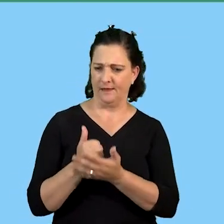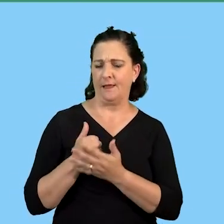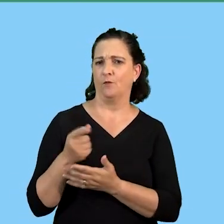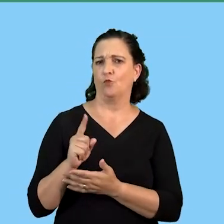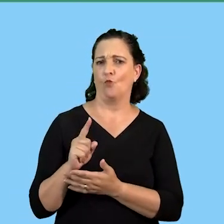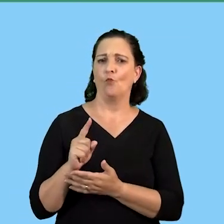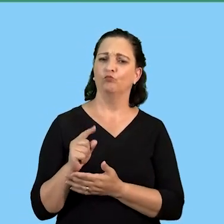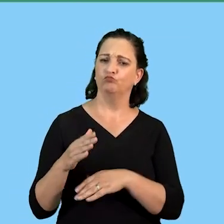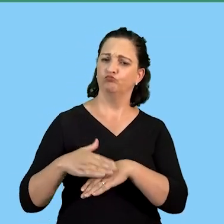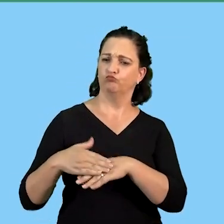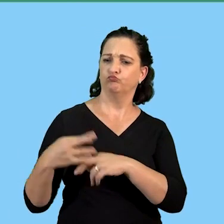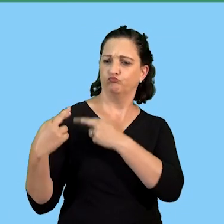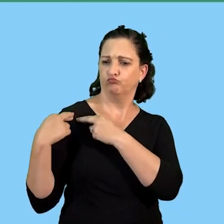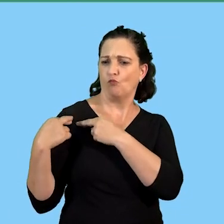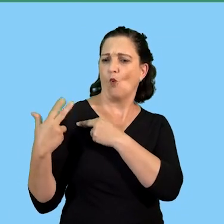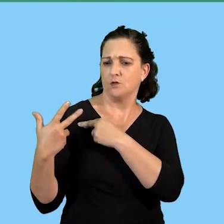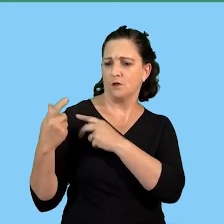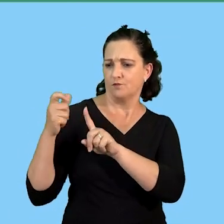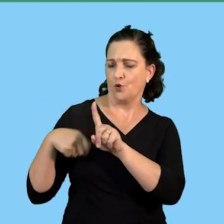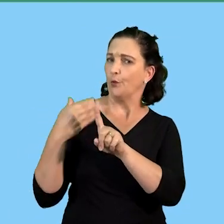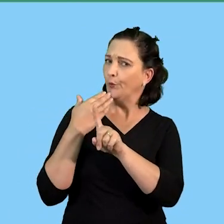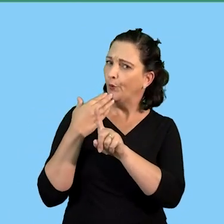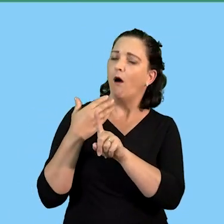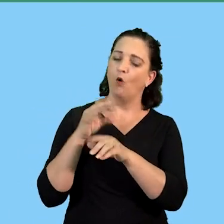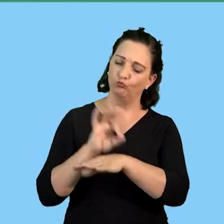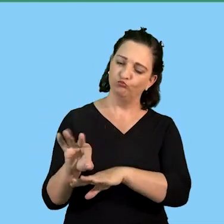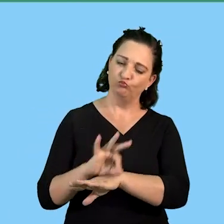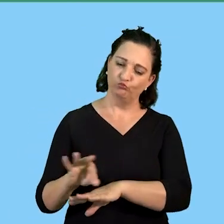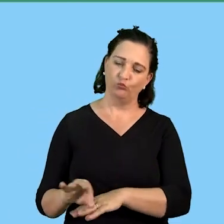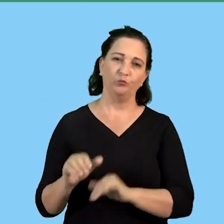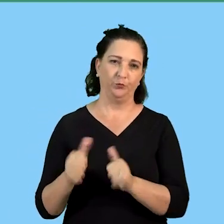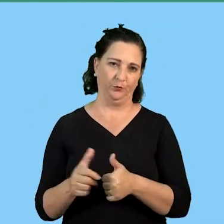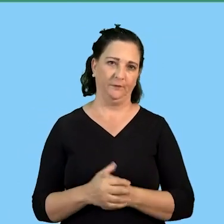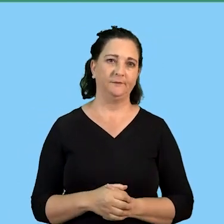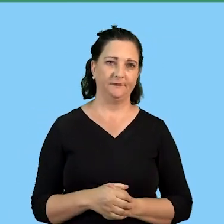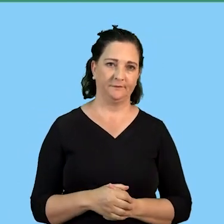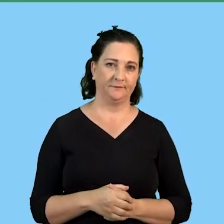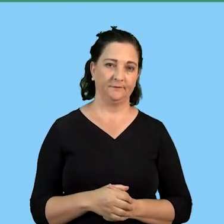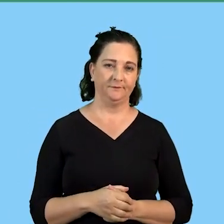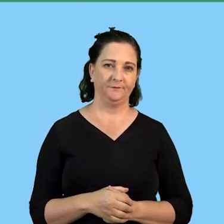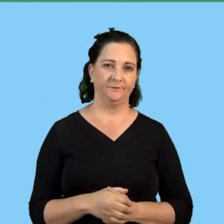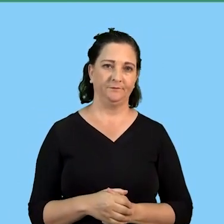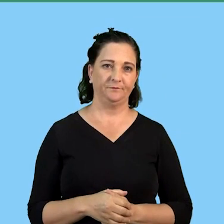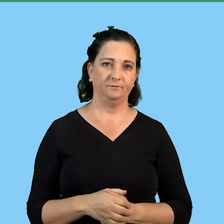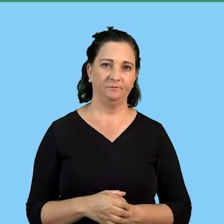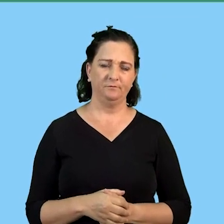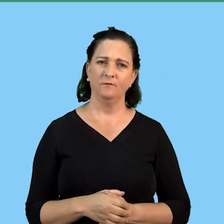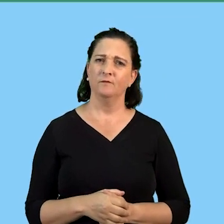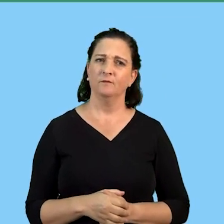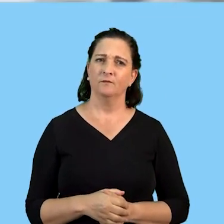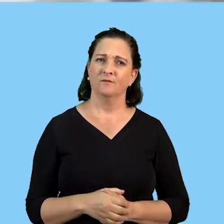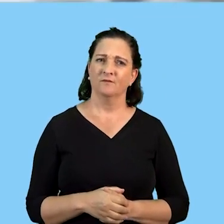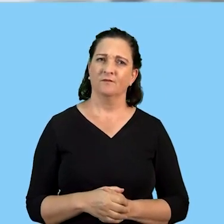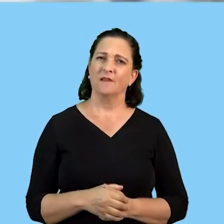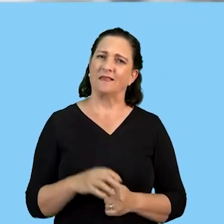to be more organized so an action plan can actually assist the person responsible for a project to be more organized